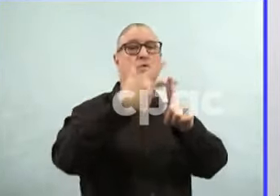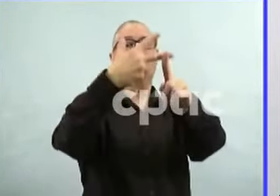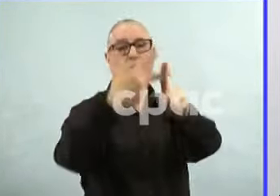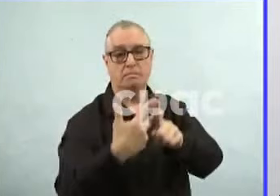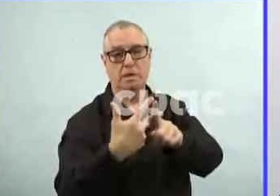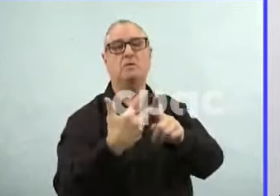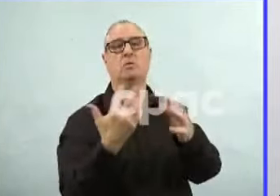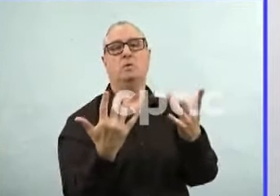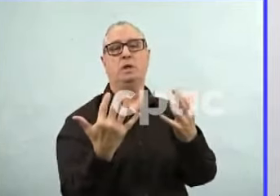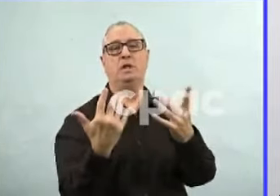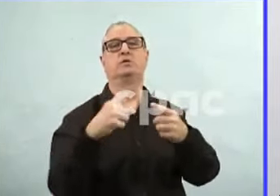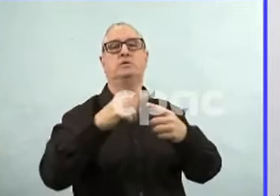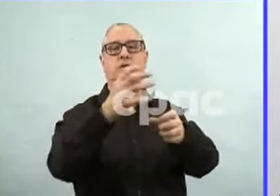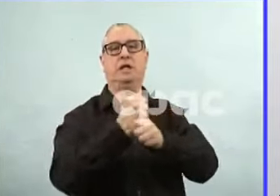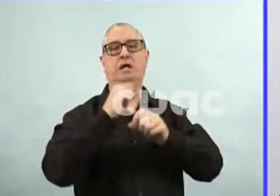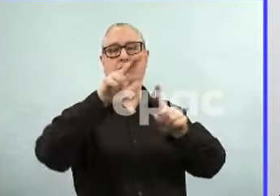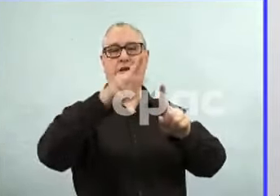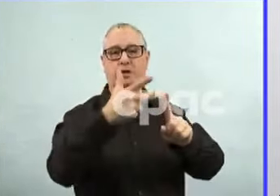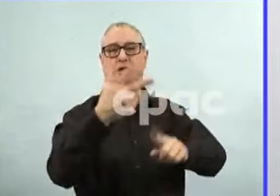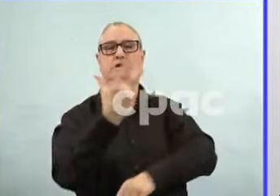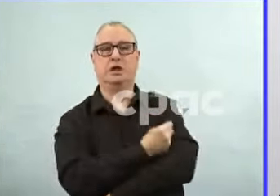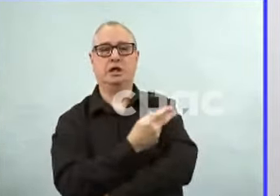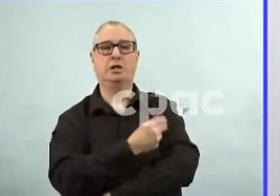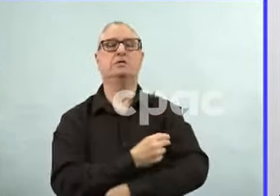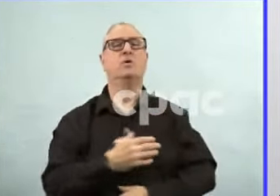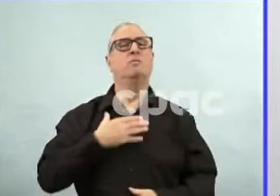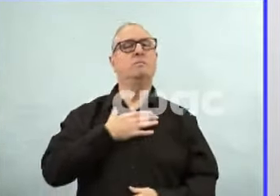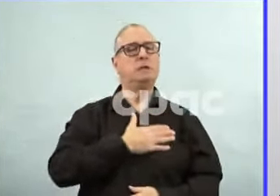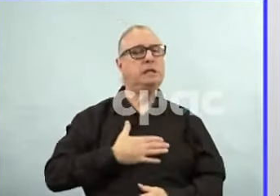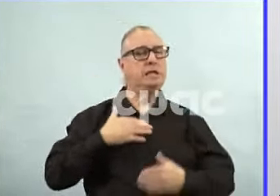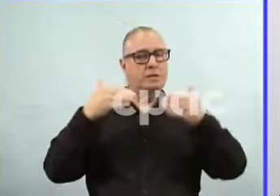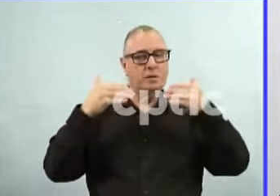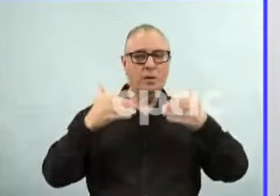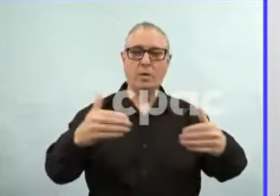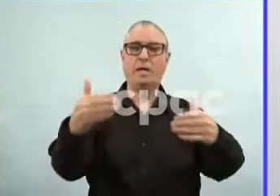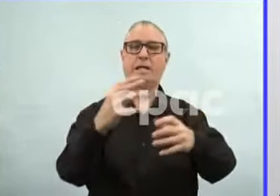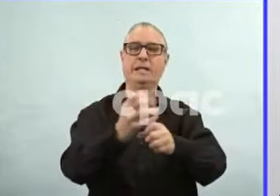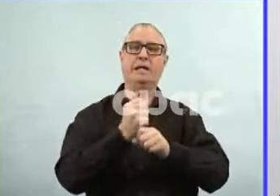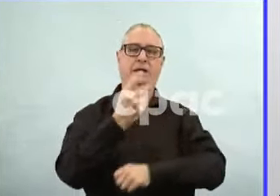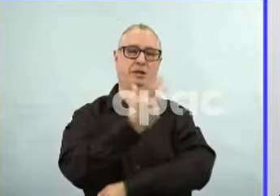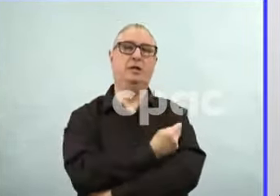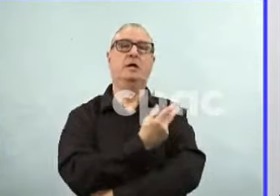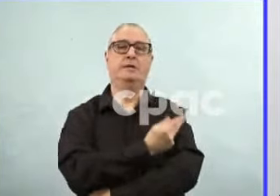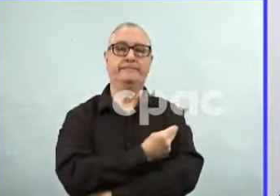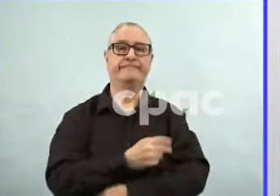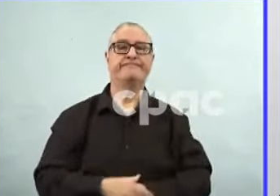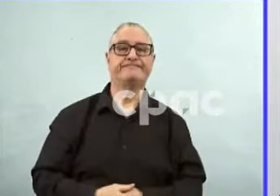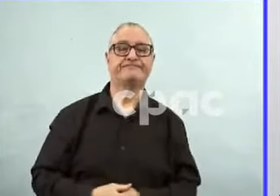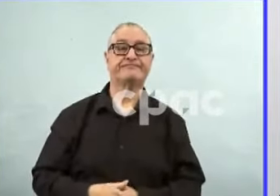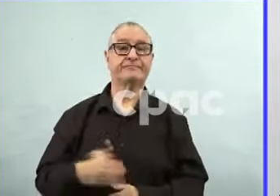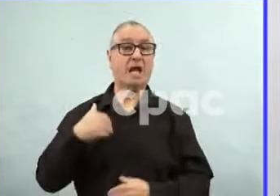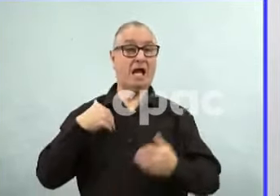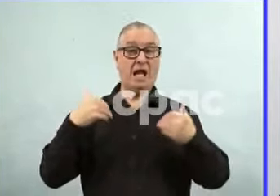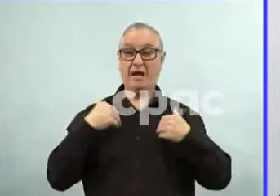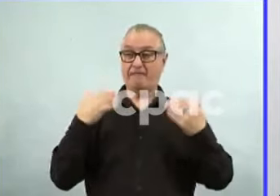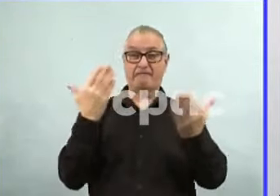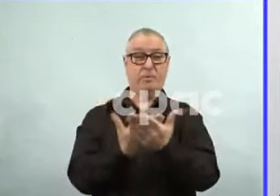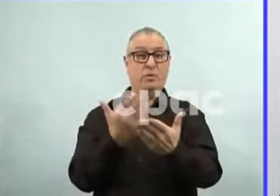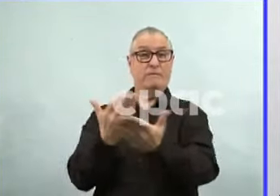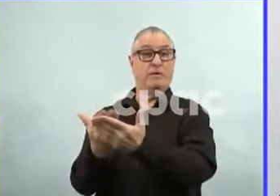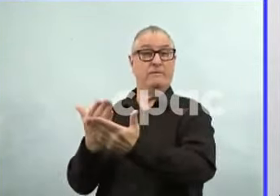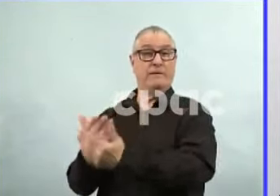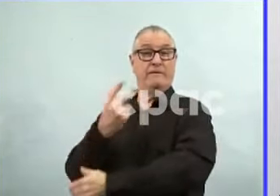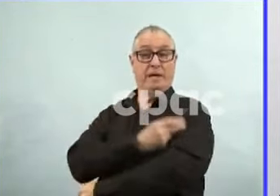vaccine. We have overwhelming data showing how well these vaccines work to protect you. We have very little data,